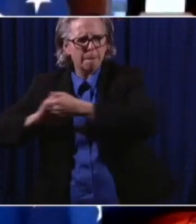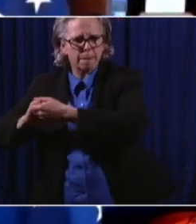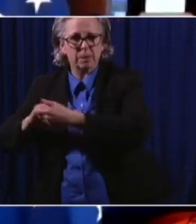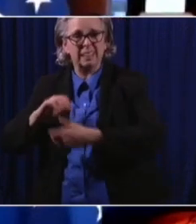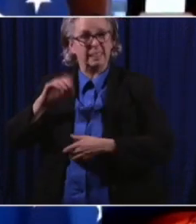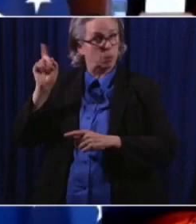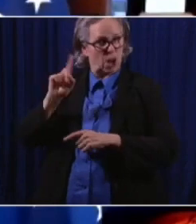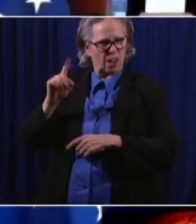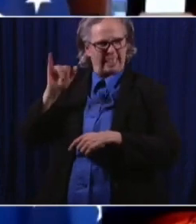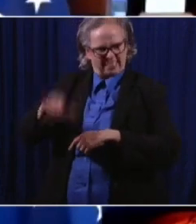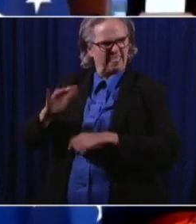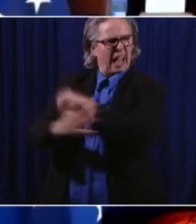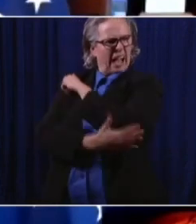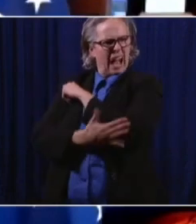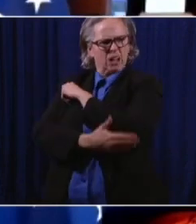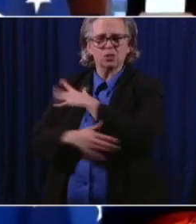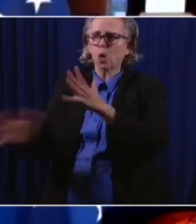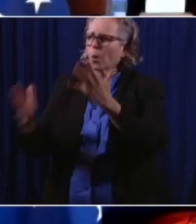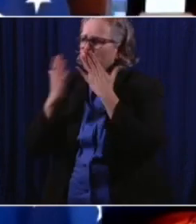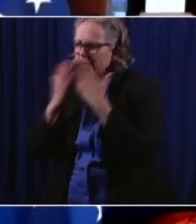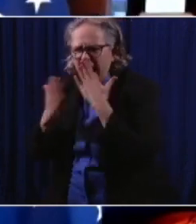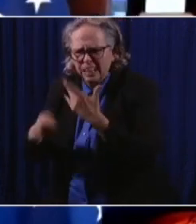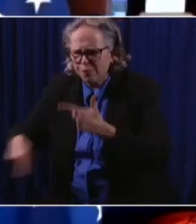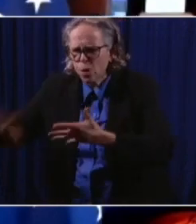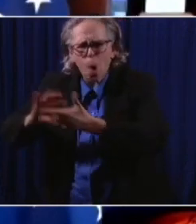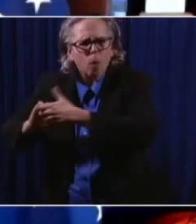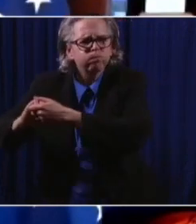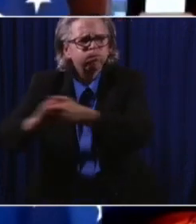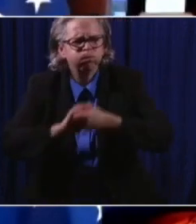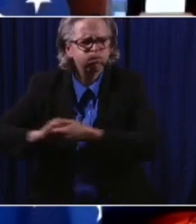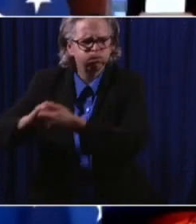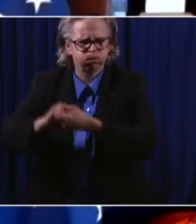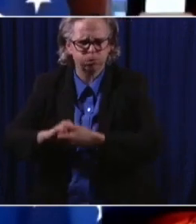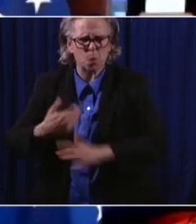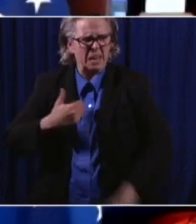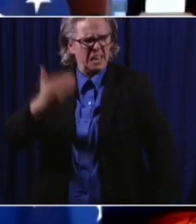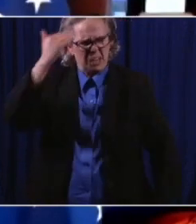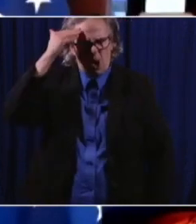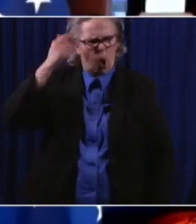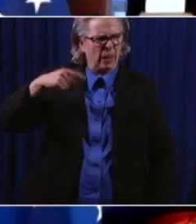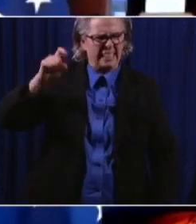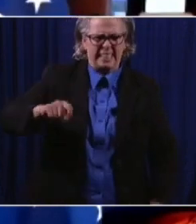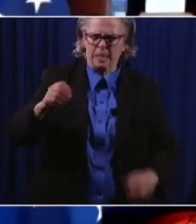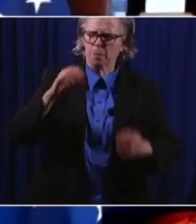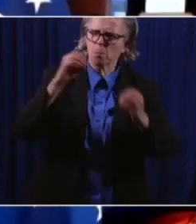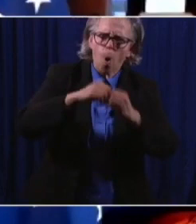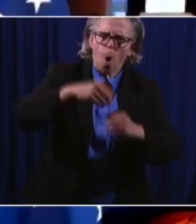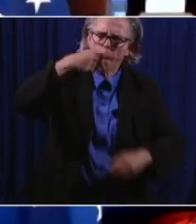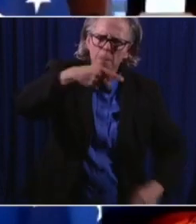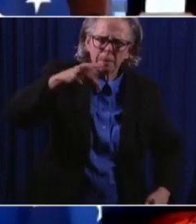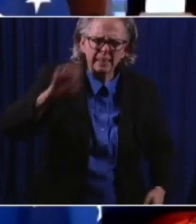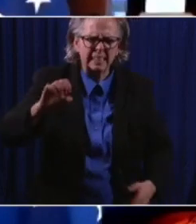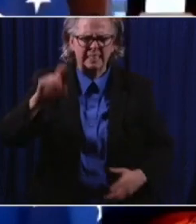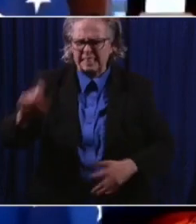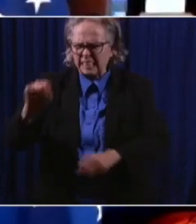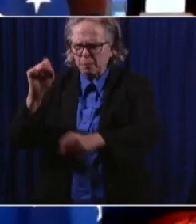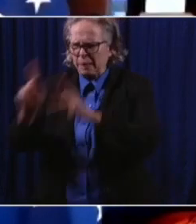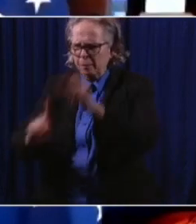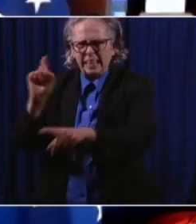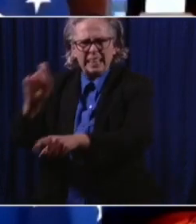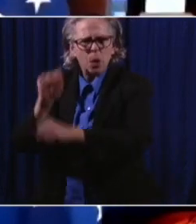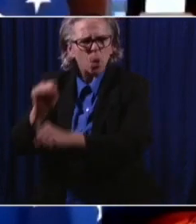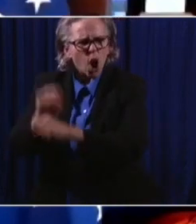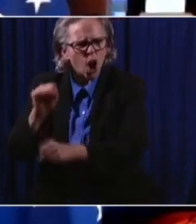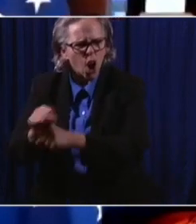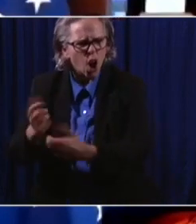This is what we said. We know we need PPE. We know we need jobs. We know we need economic development. Putting some of that startup capital in